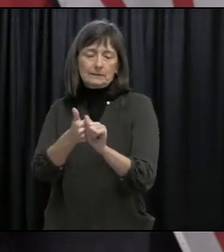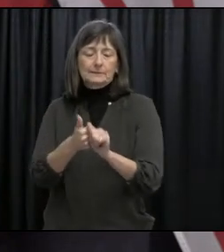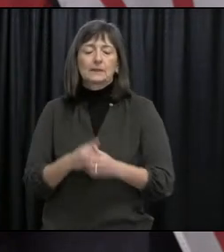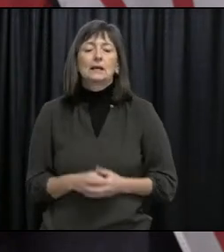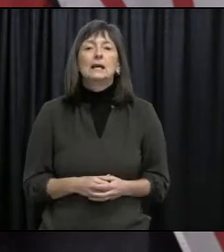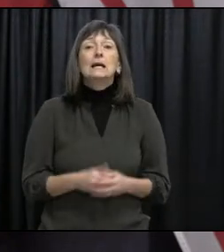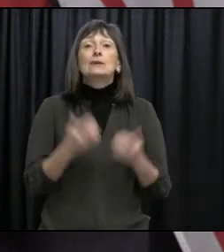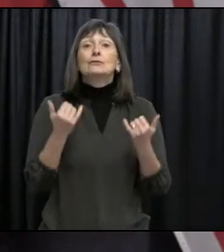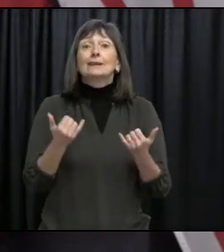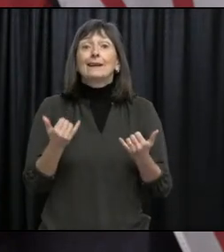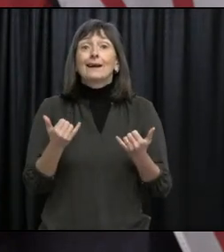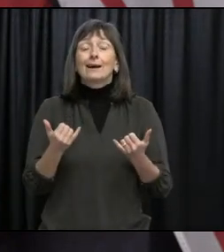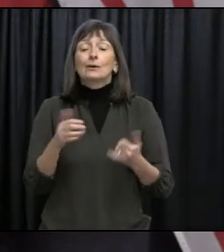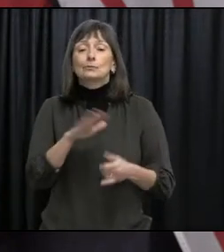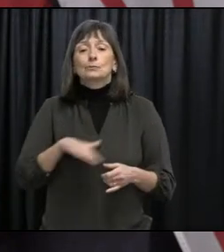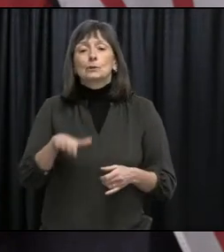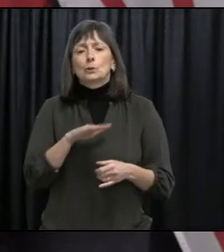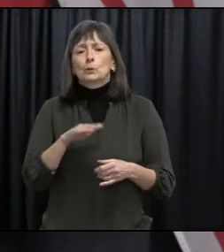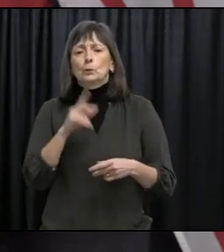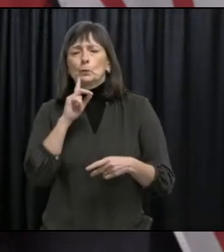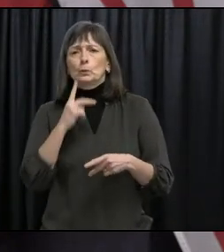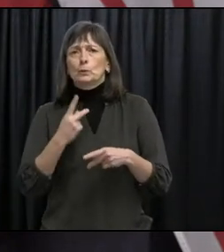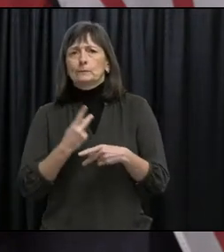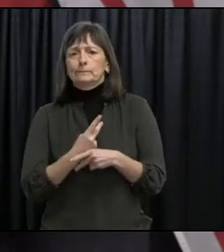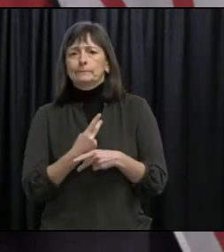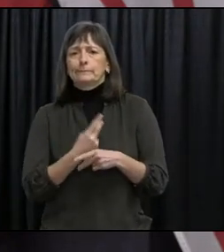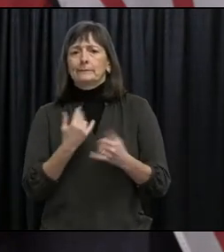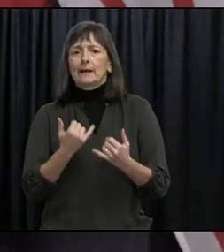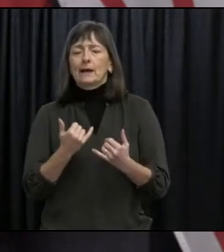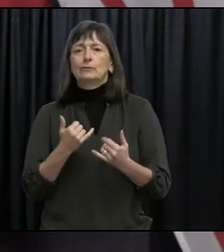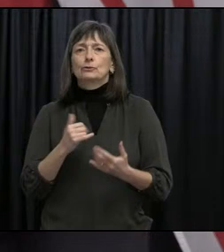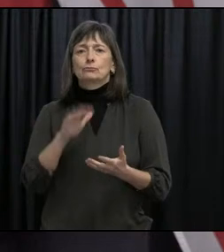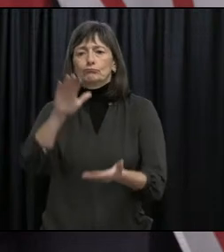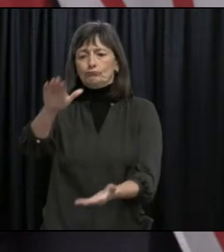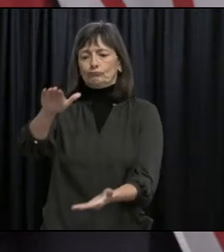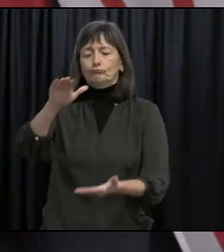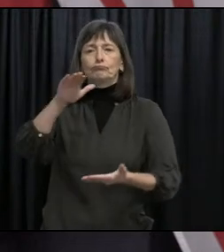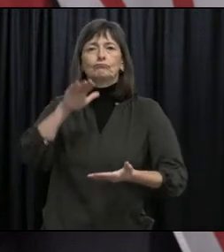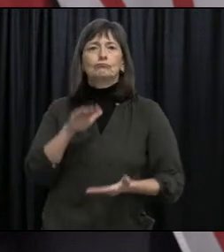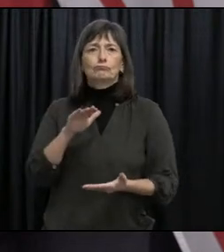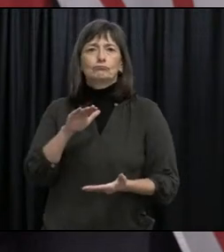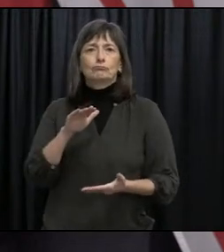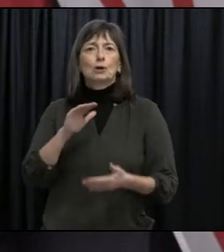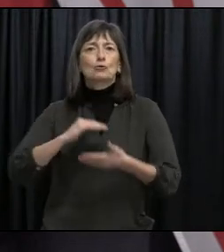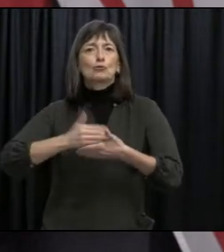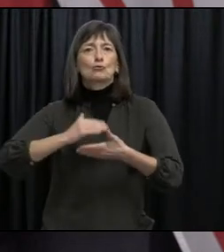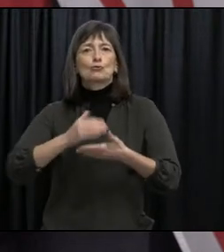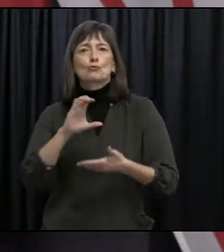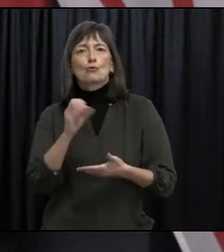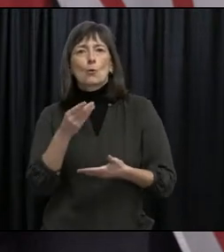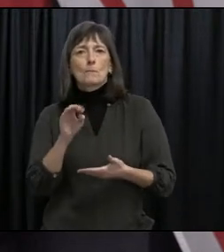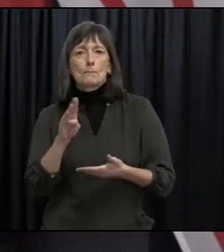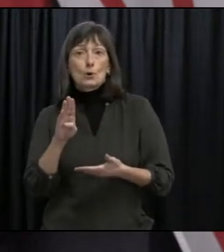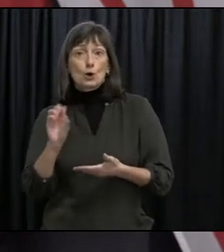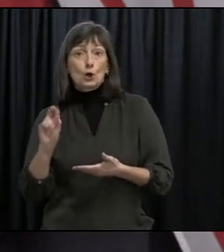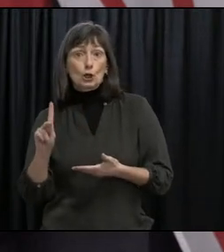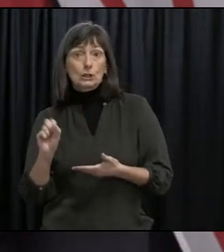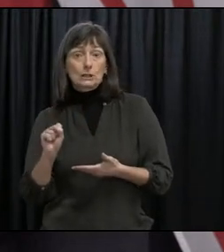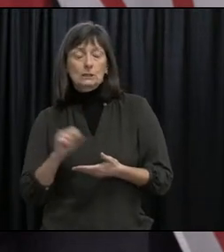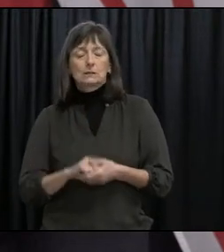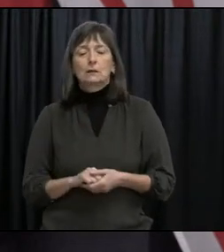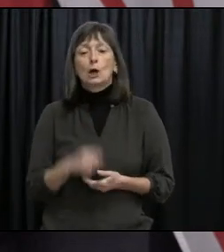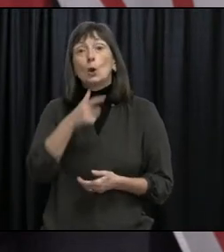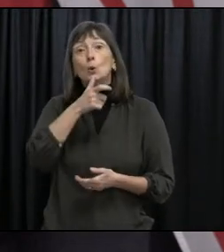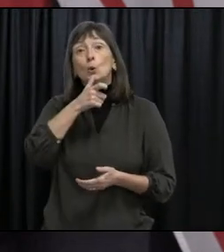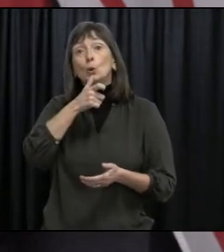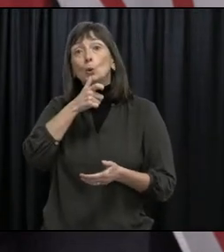the process of formatting a large quantity of Chromebooks, which will be distributed on a priority basis to those